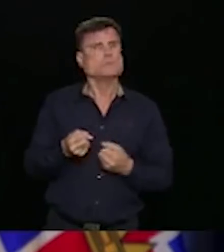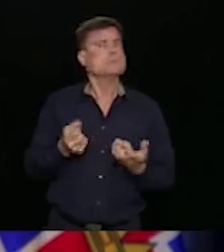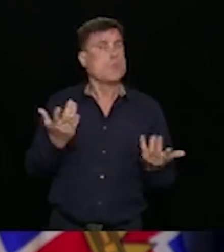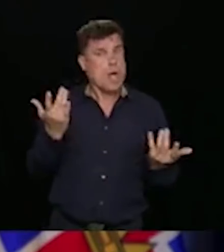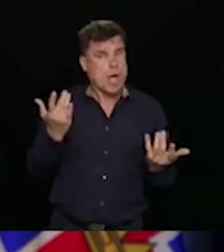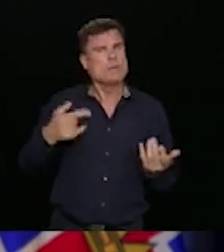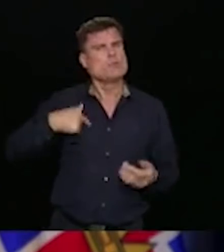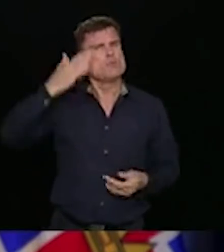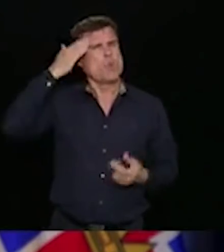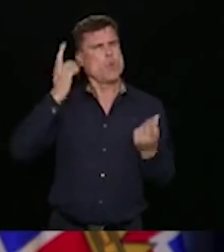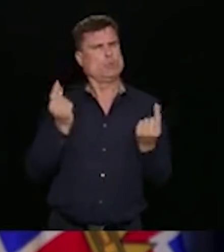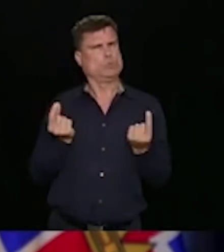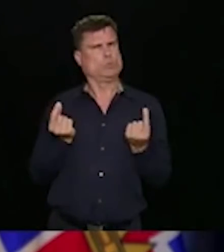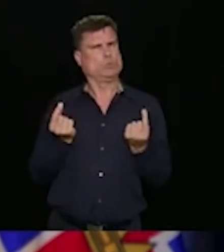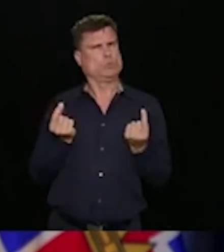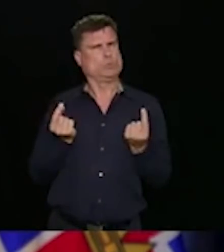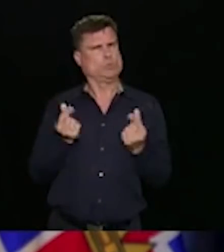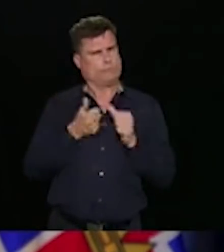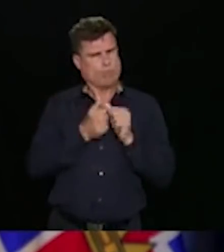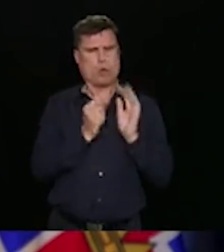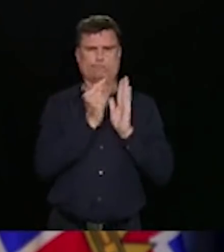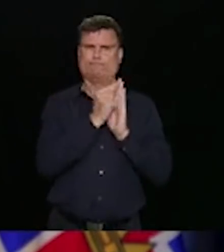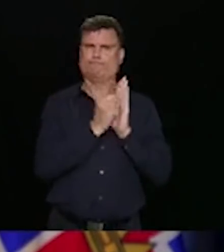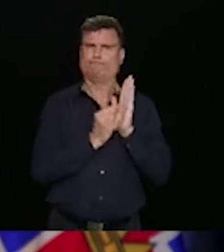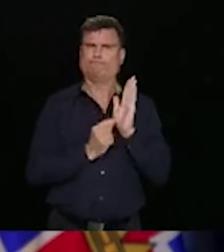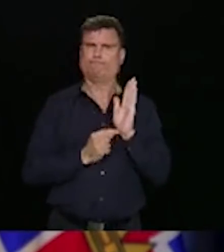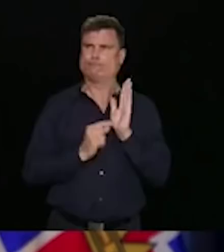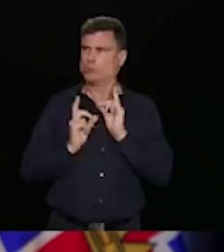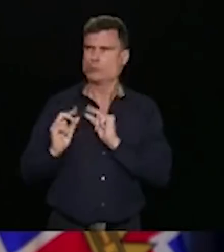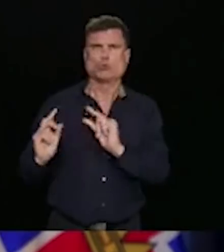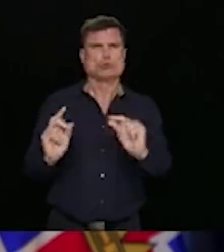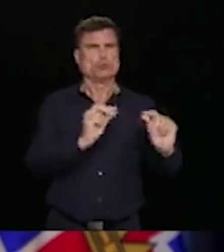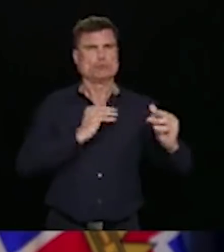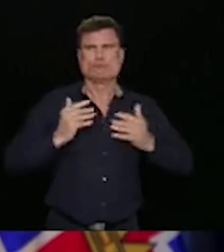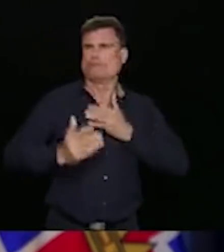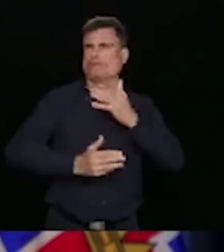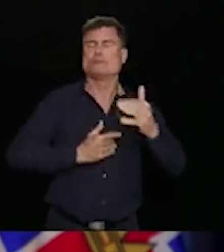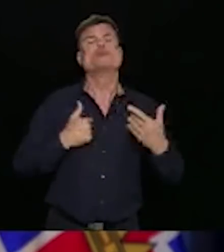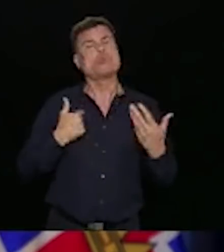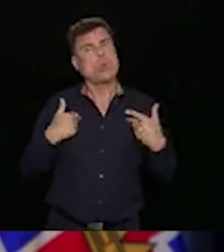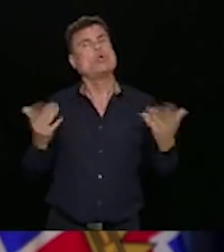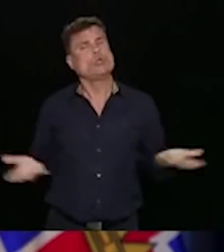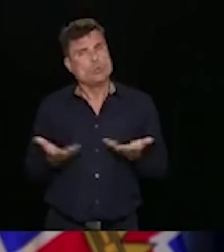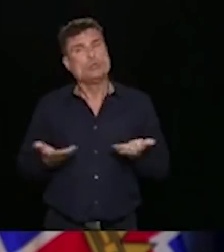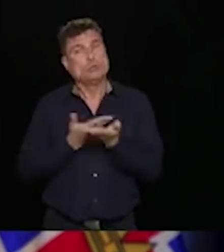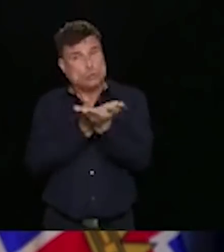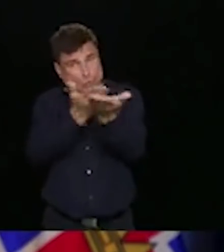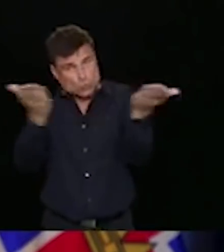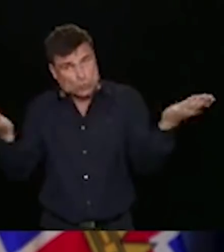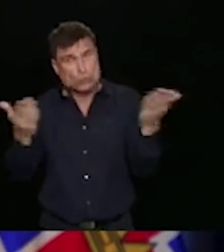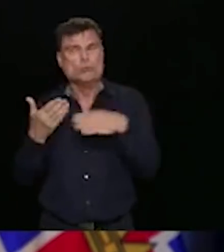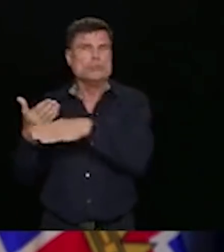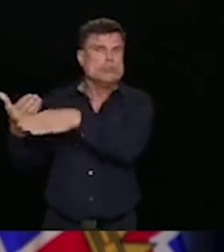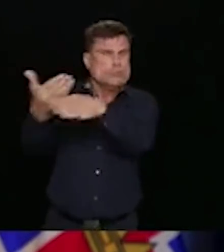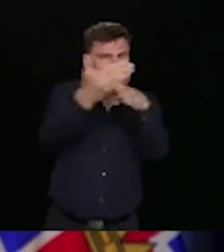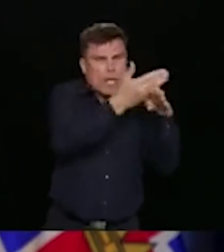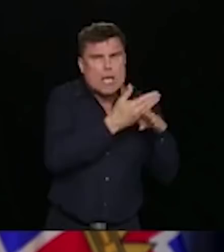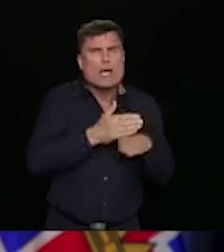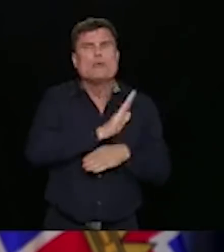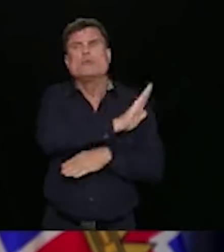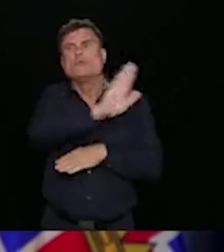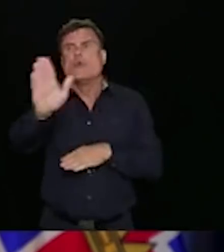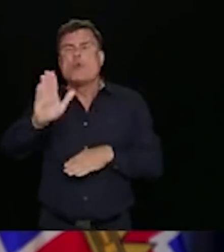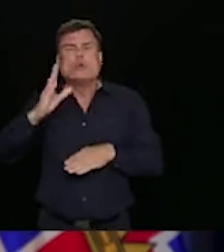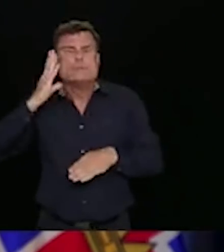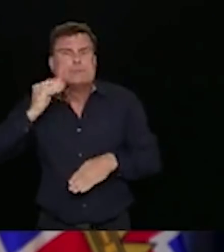our curve back down. I encourage everyone to be the voice of compassion and reason and to call out your friends